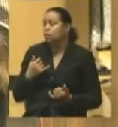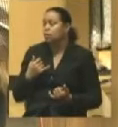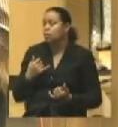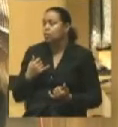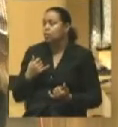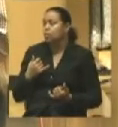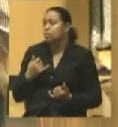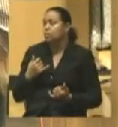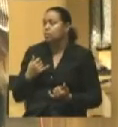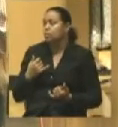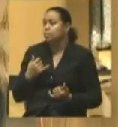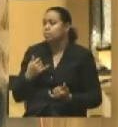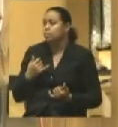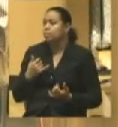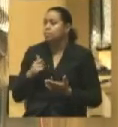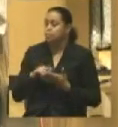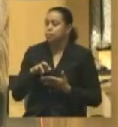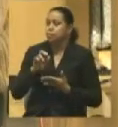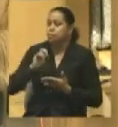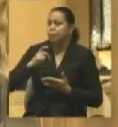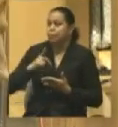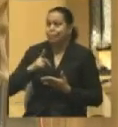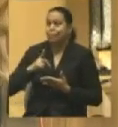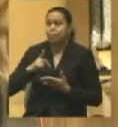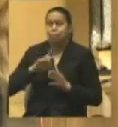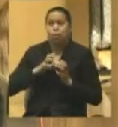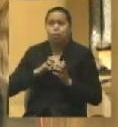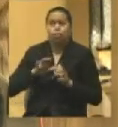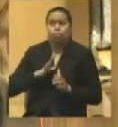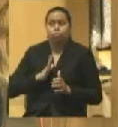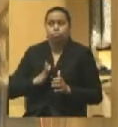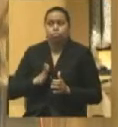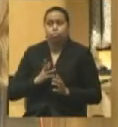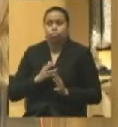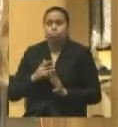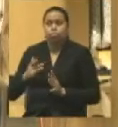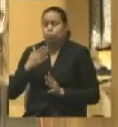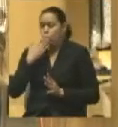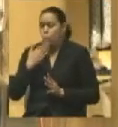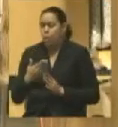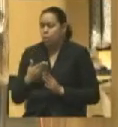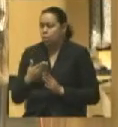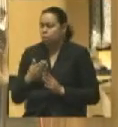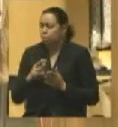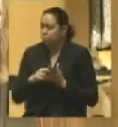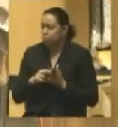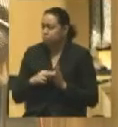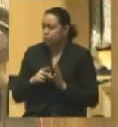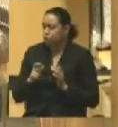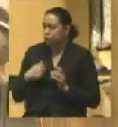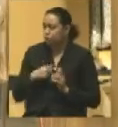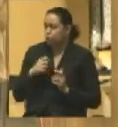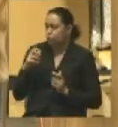uh, that, that, that the Republican Party was doing very well up to that point. Uh, so are we to assume that, uh,